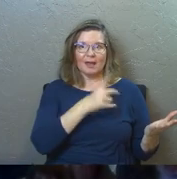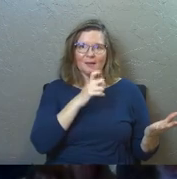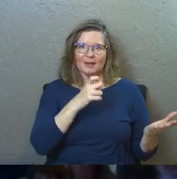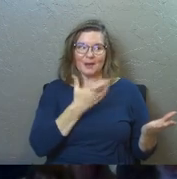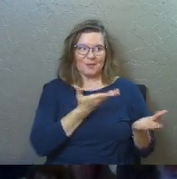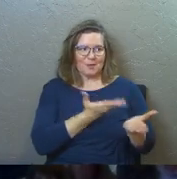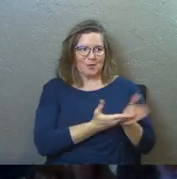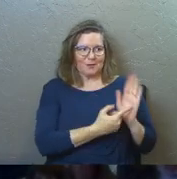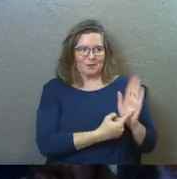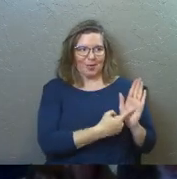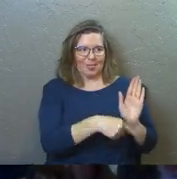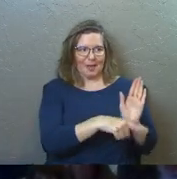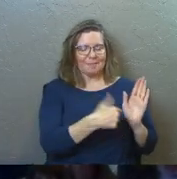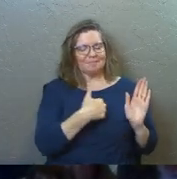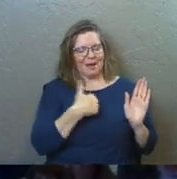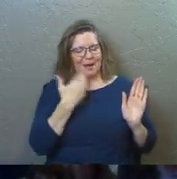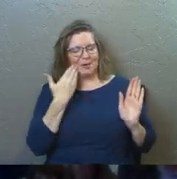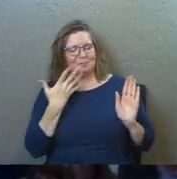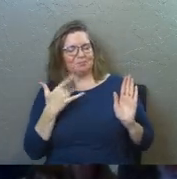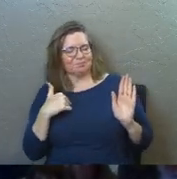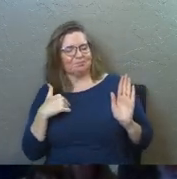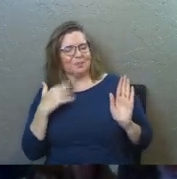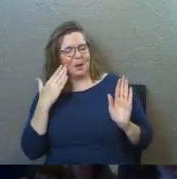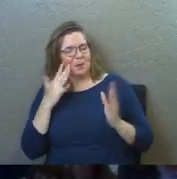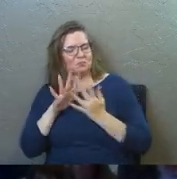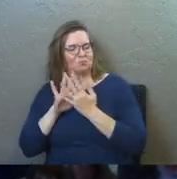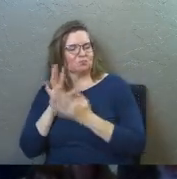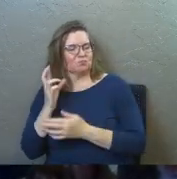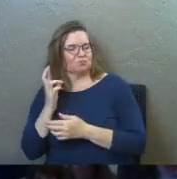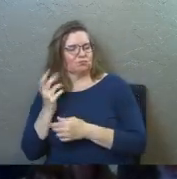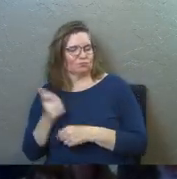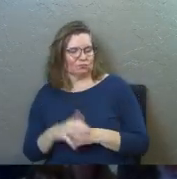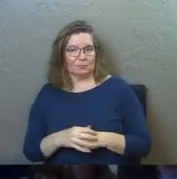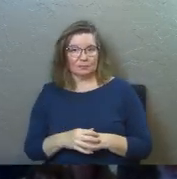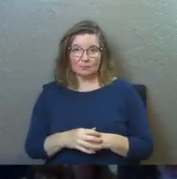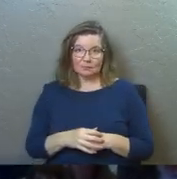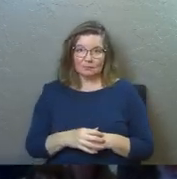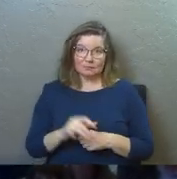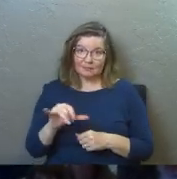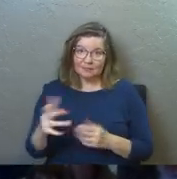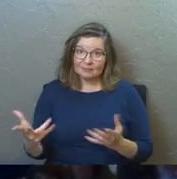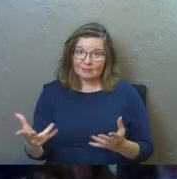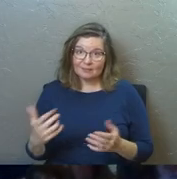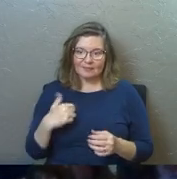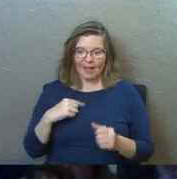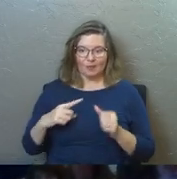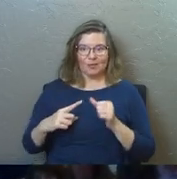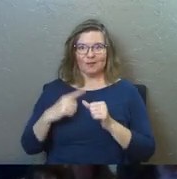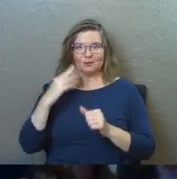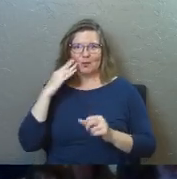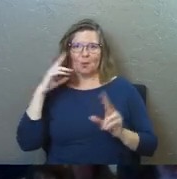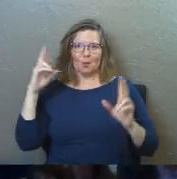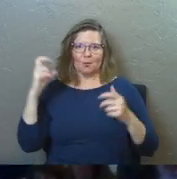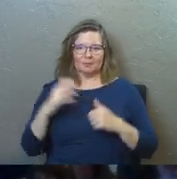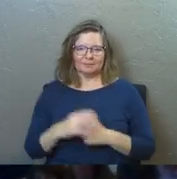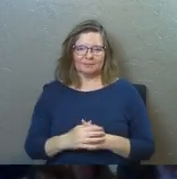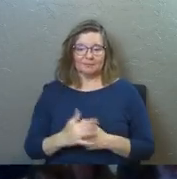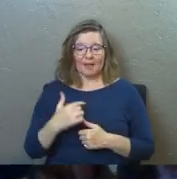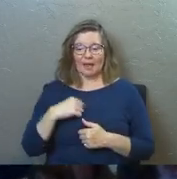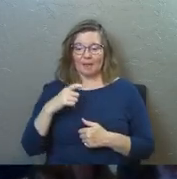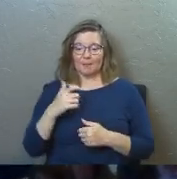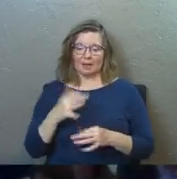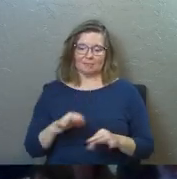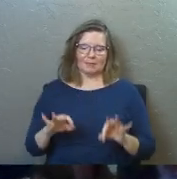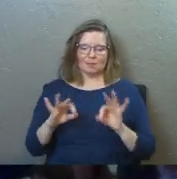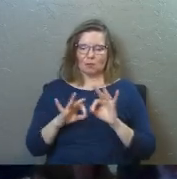is because it's going to prove to them that I must be in the inner ring, I was the first to know, I